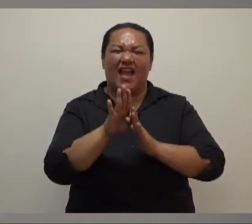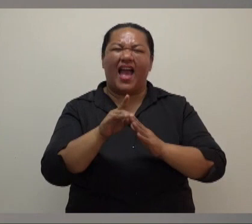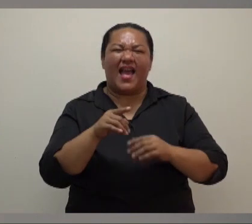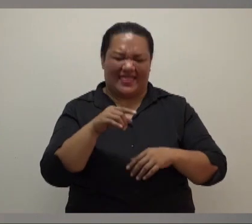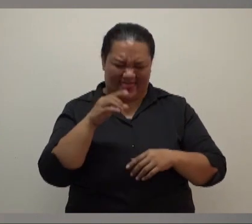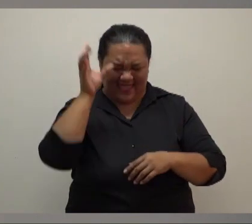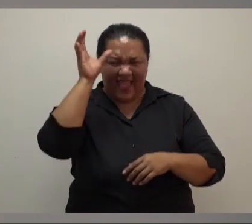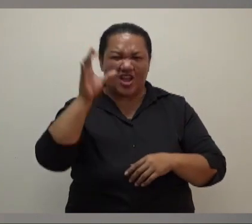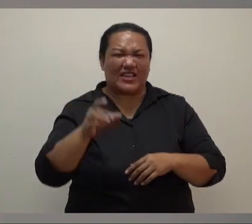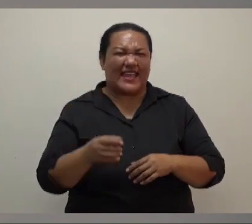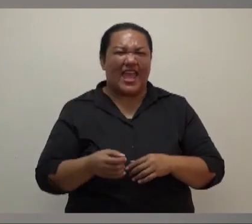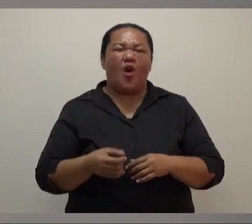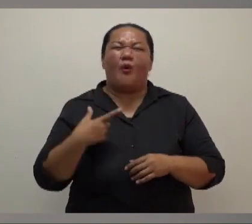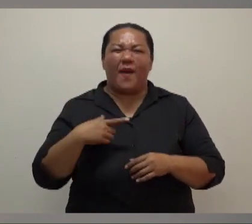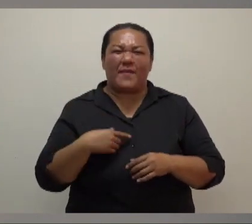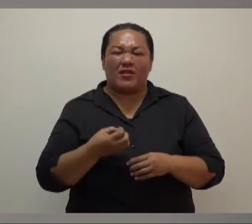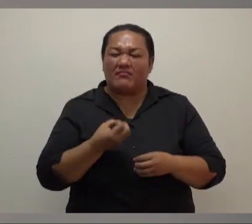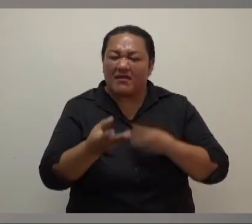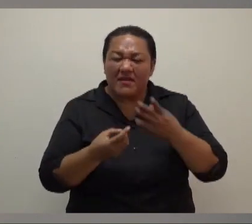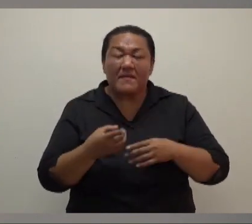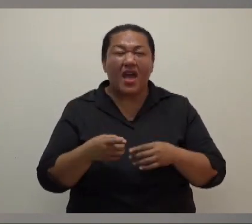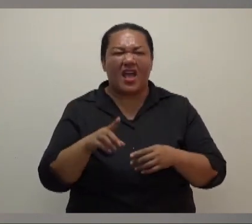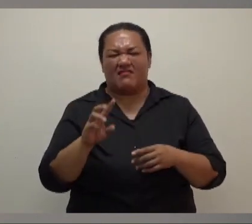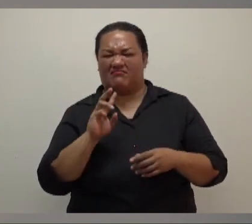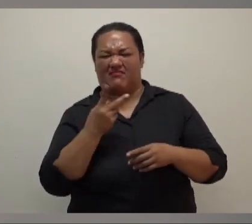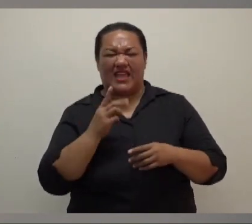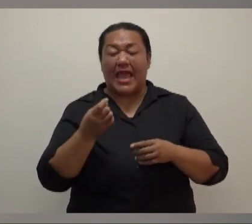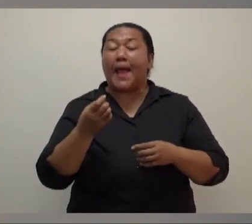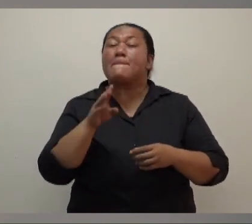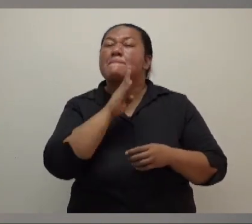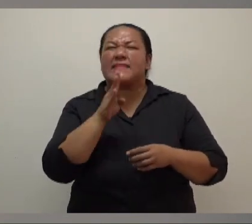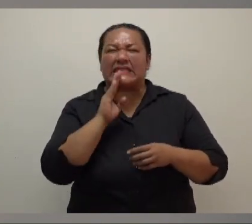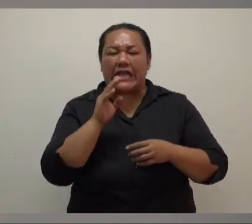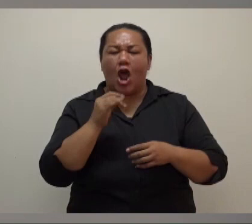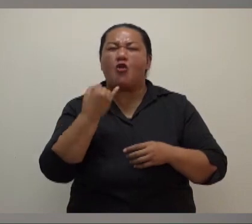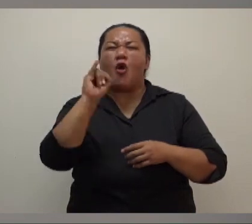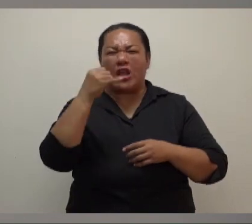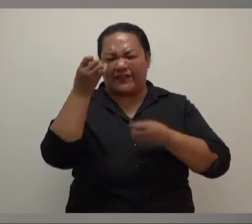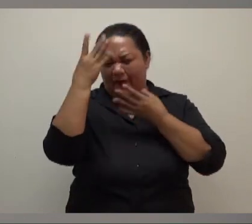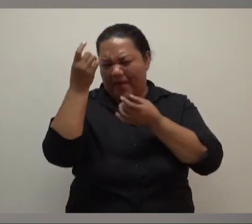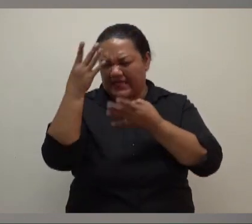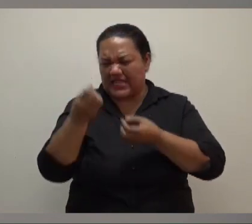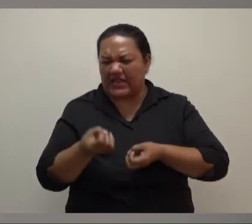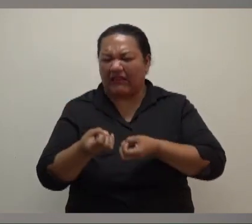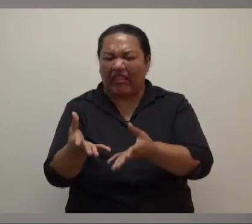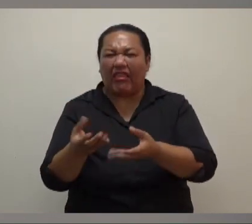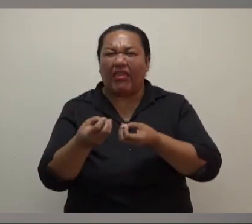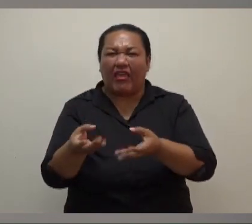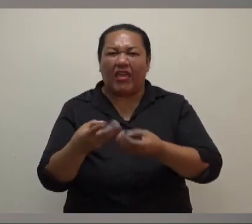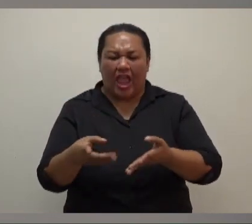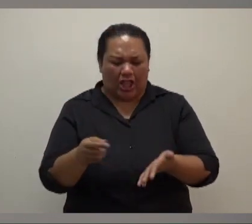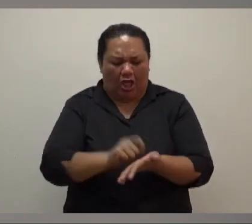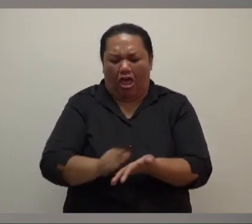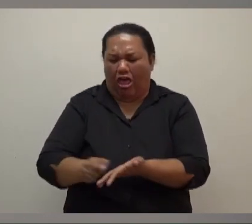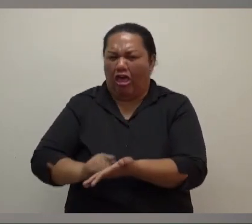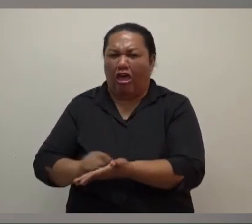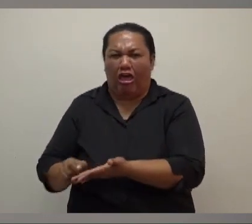ABC previously, you know, misinformation completely. You have people like the freelance journalists over here